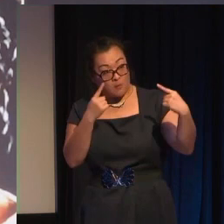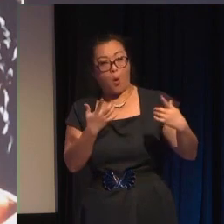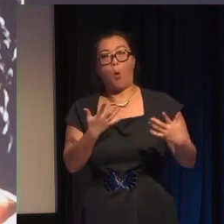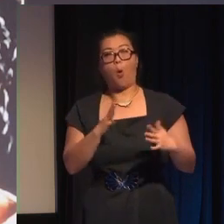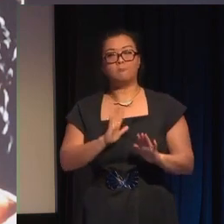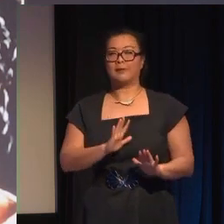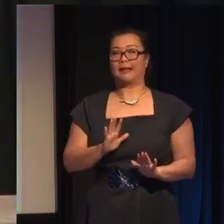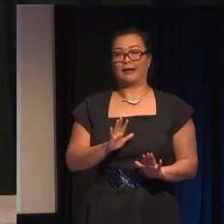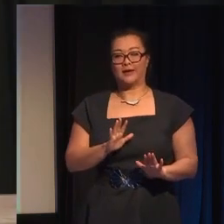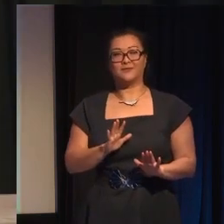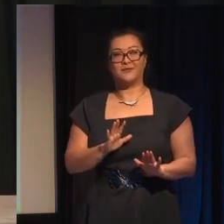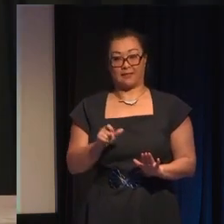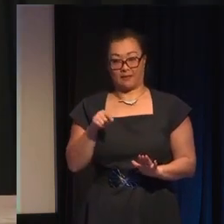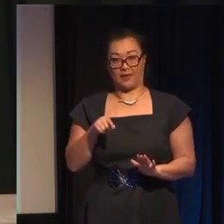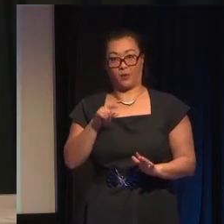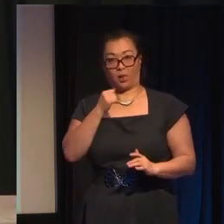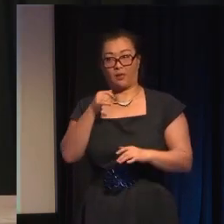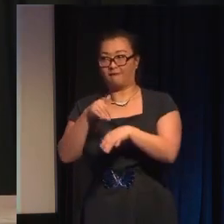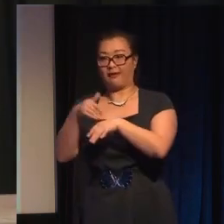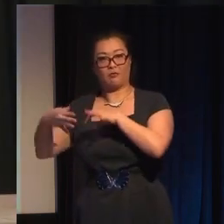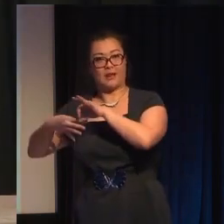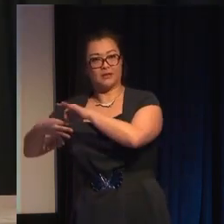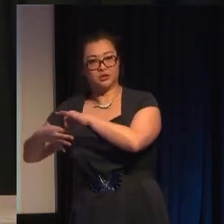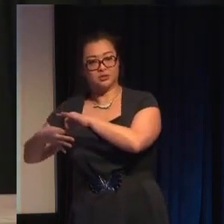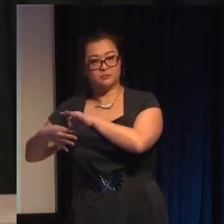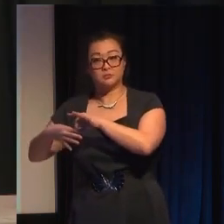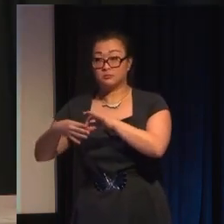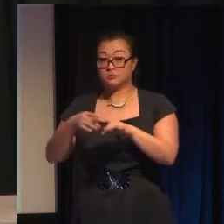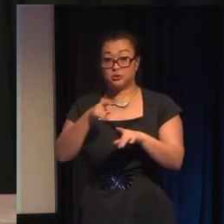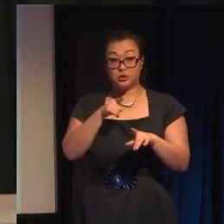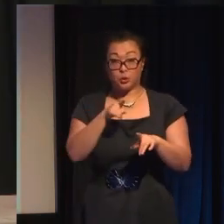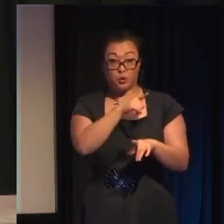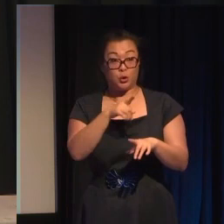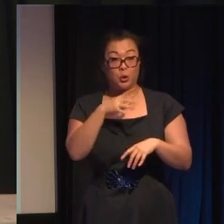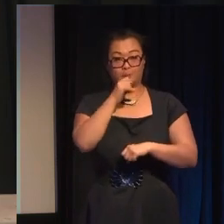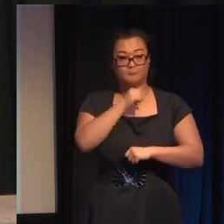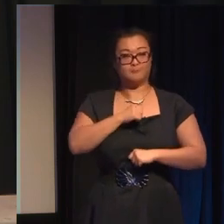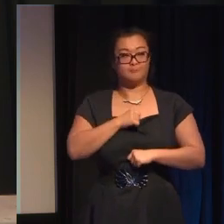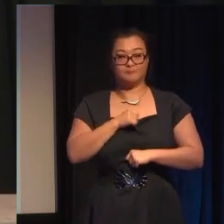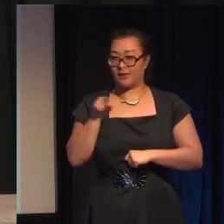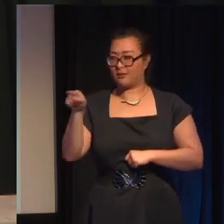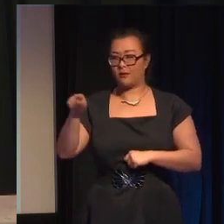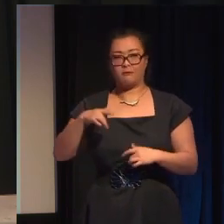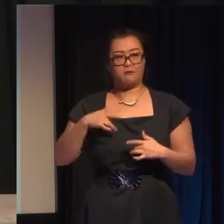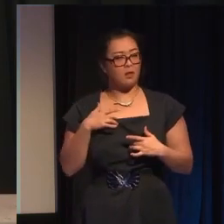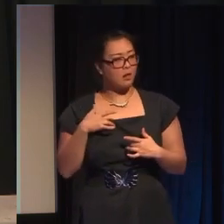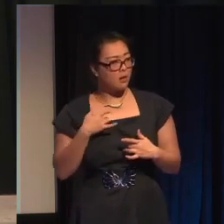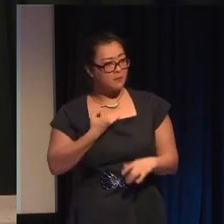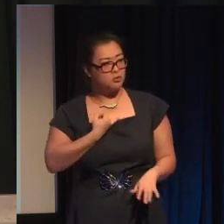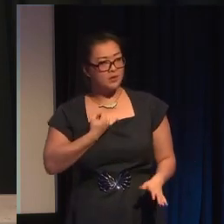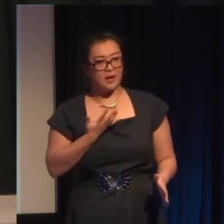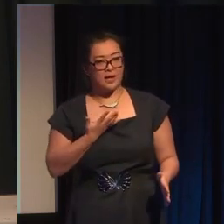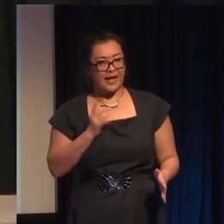relationship later on so if you failed to speak up then Addie would feel betrayed and later reproach you for your silence